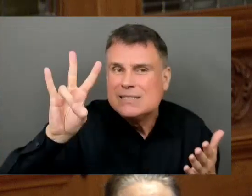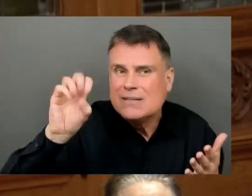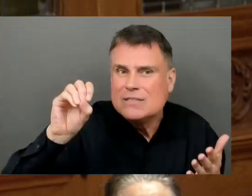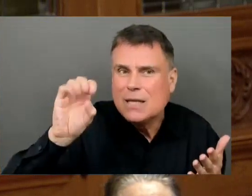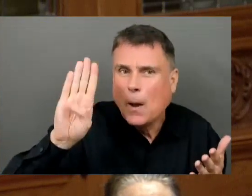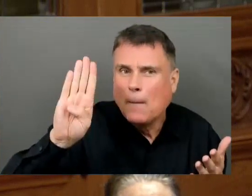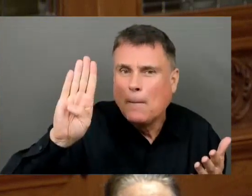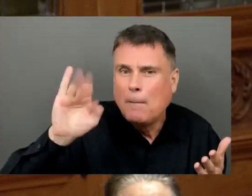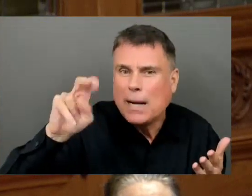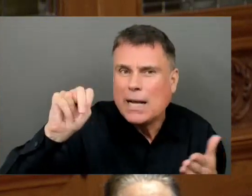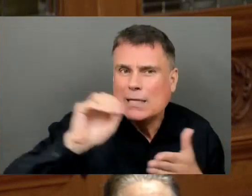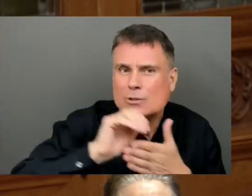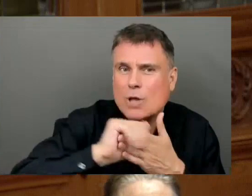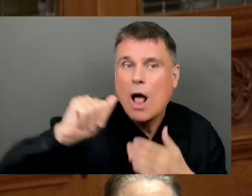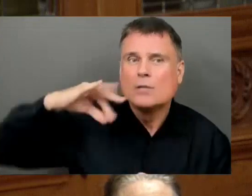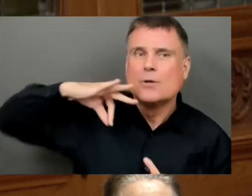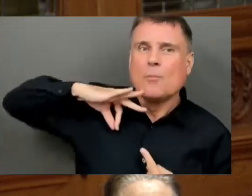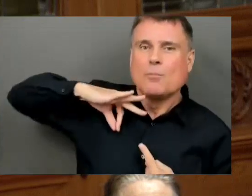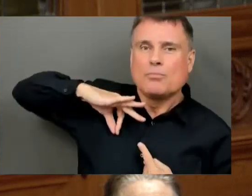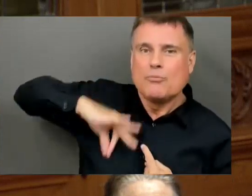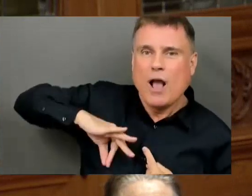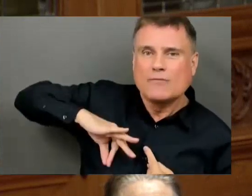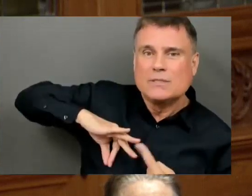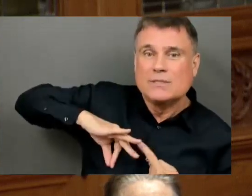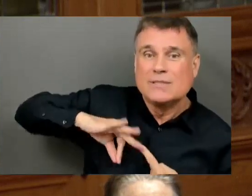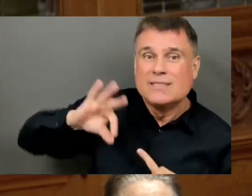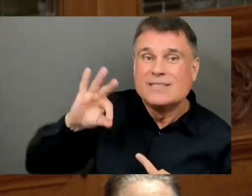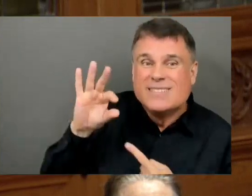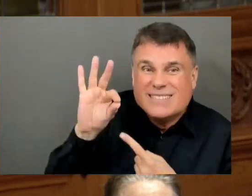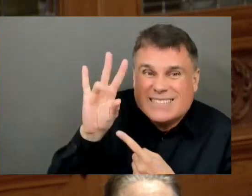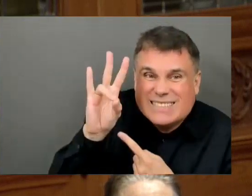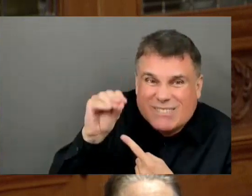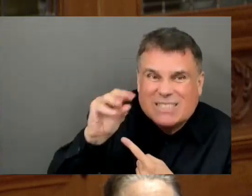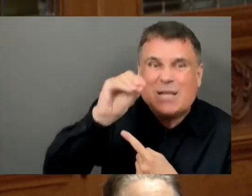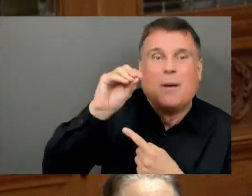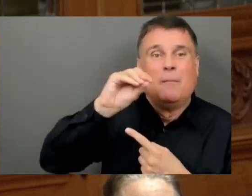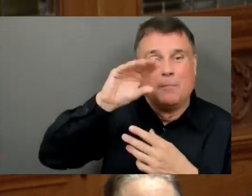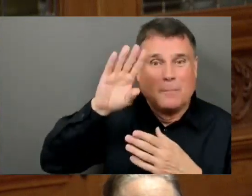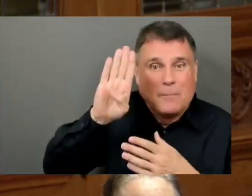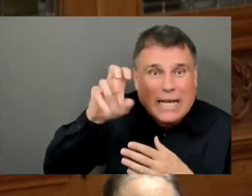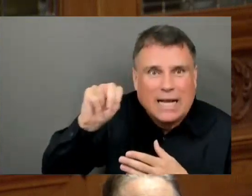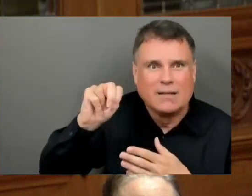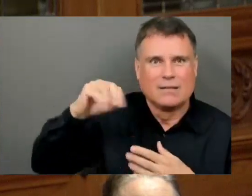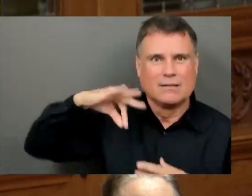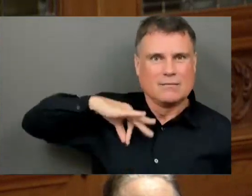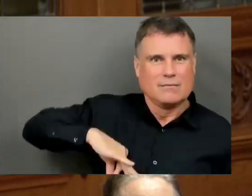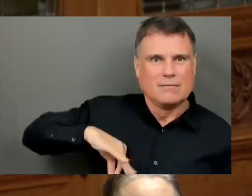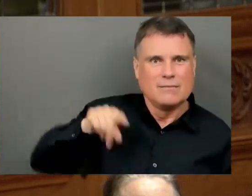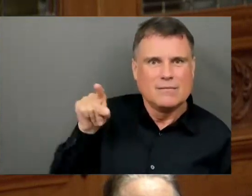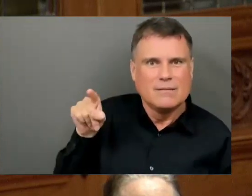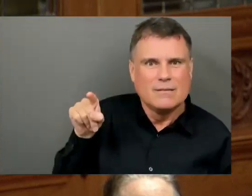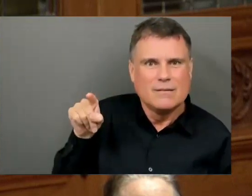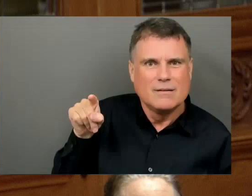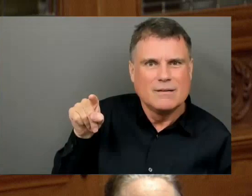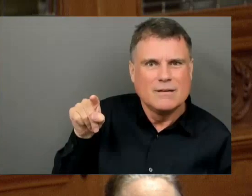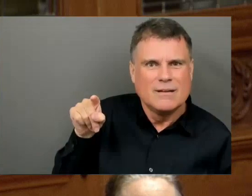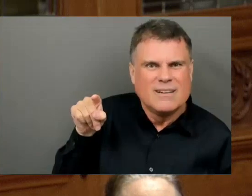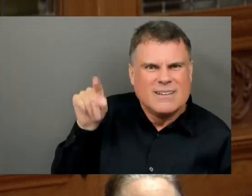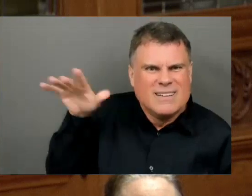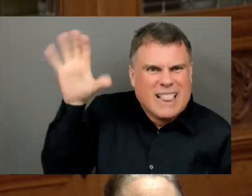$70 billion in profits. Why in the world are we not talking about that?